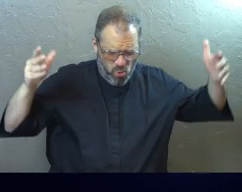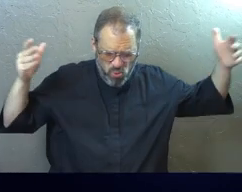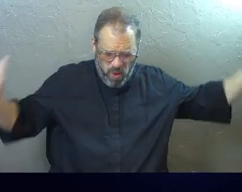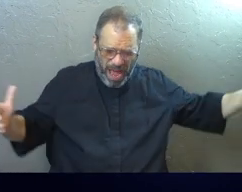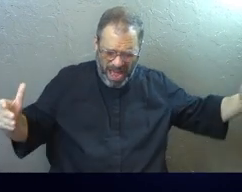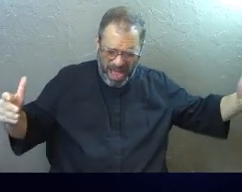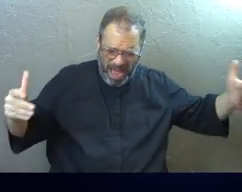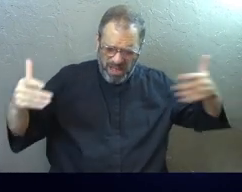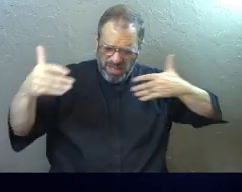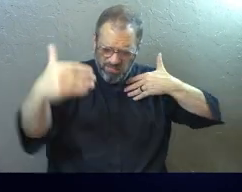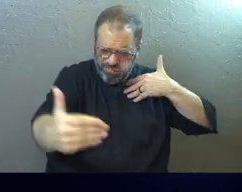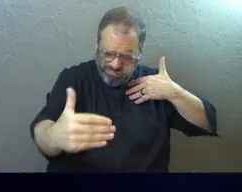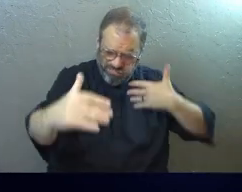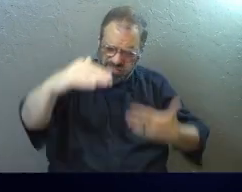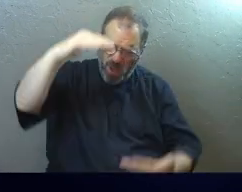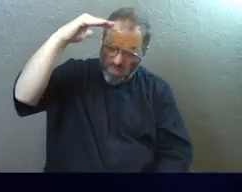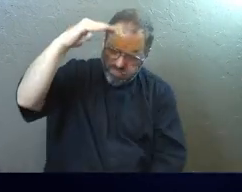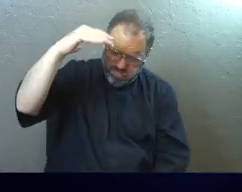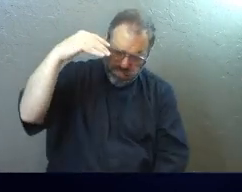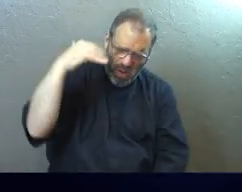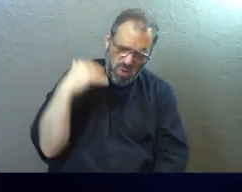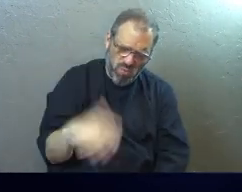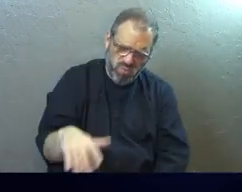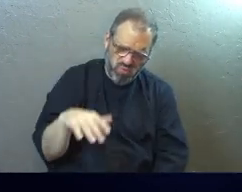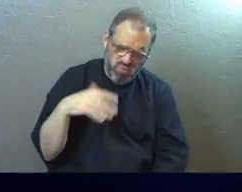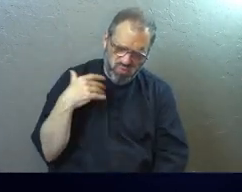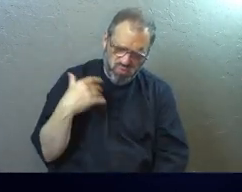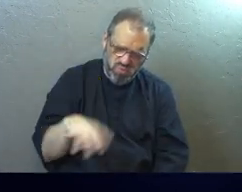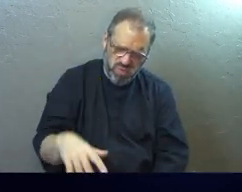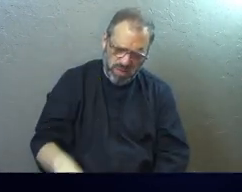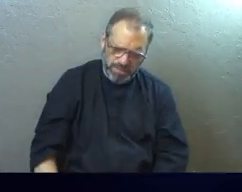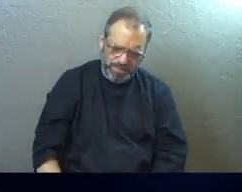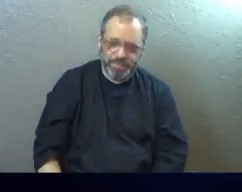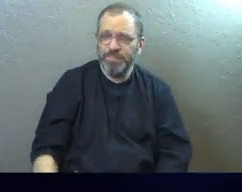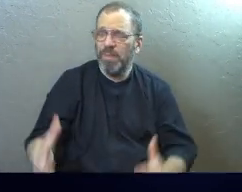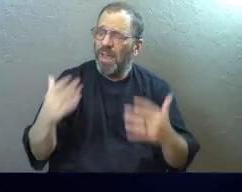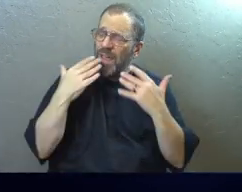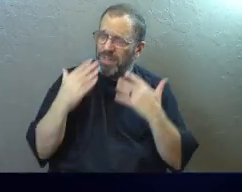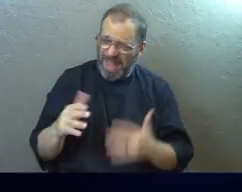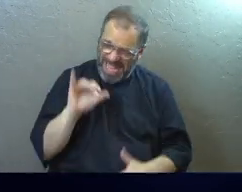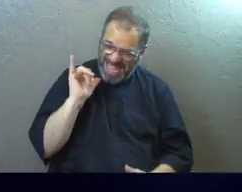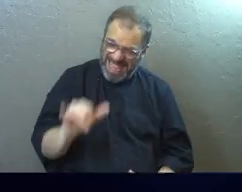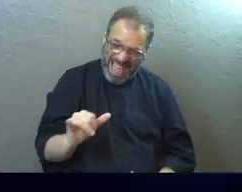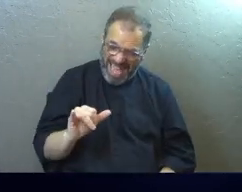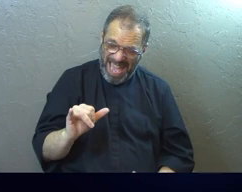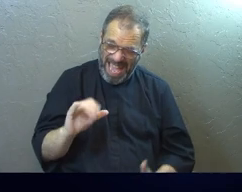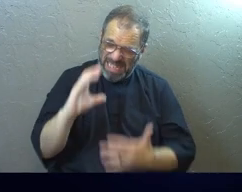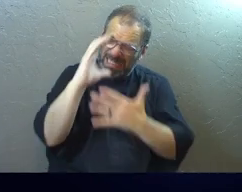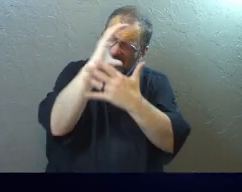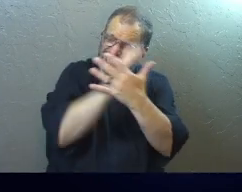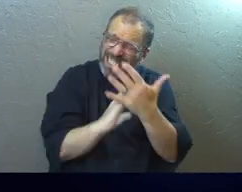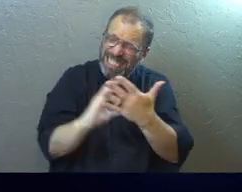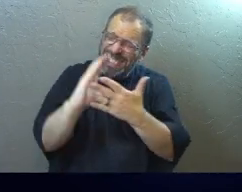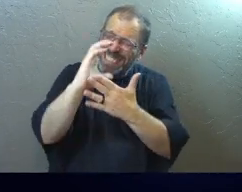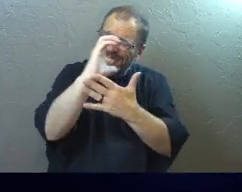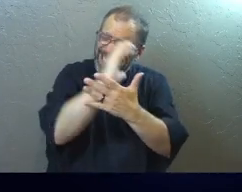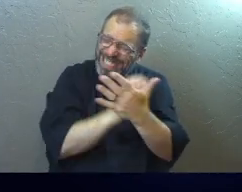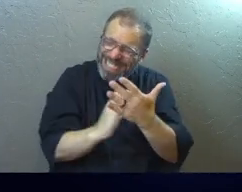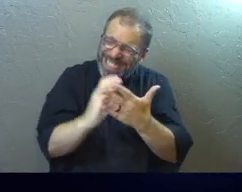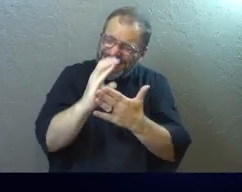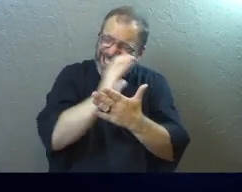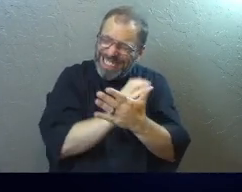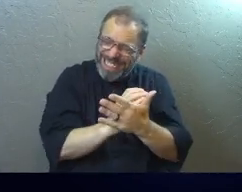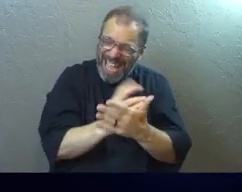is and how long your love is and how deep your love is. And I thank you that in that pursuit, God, we'll never actually